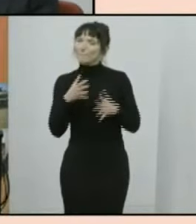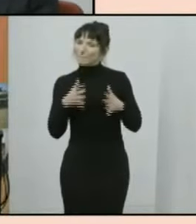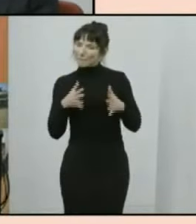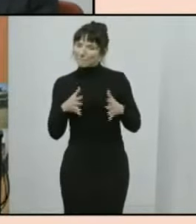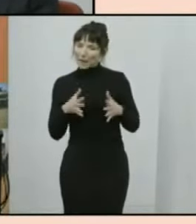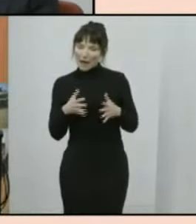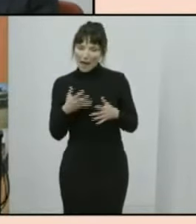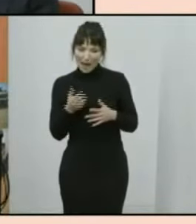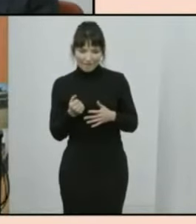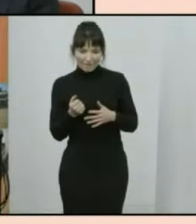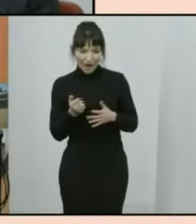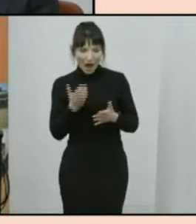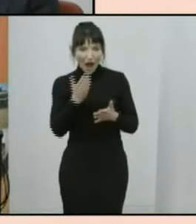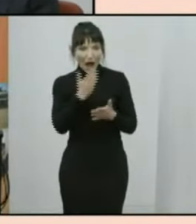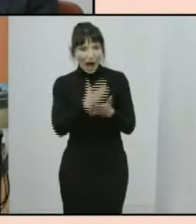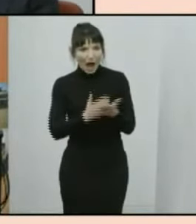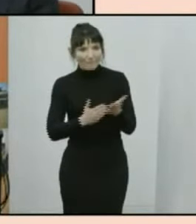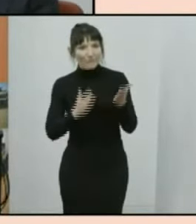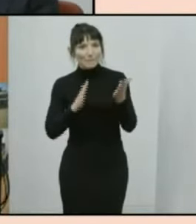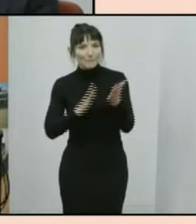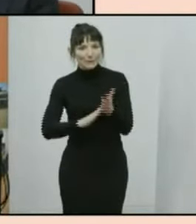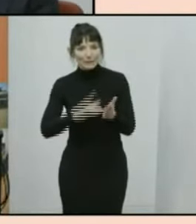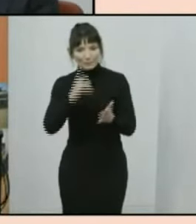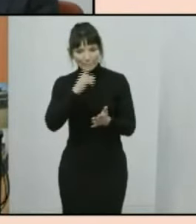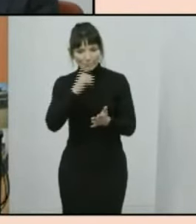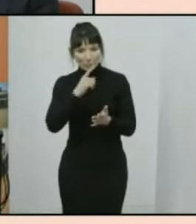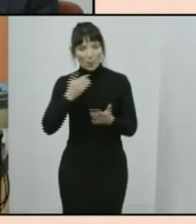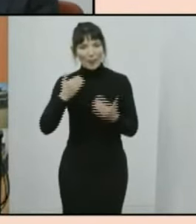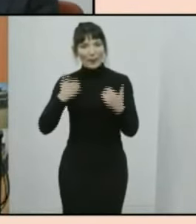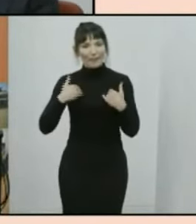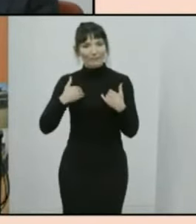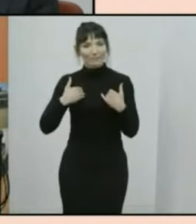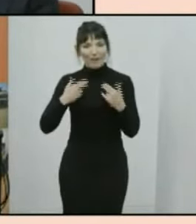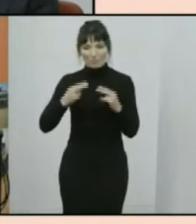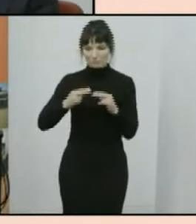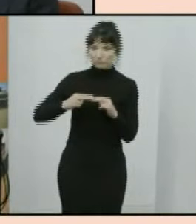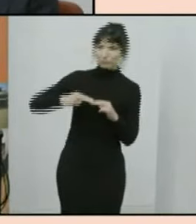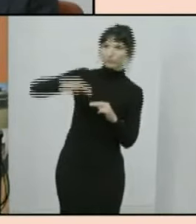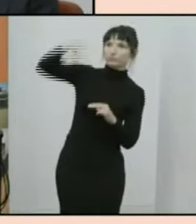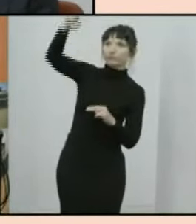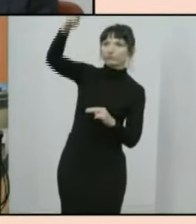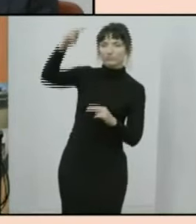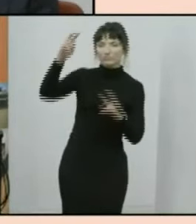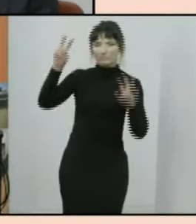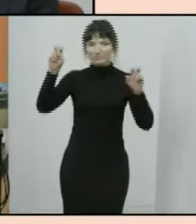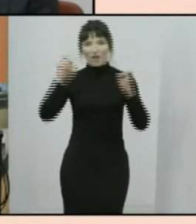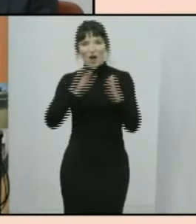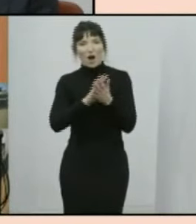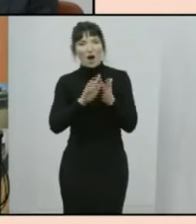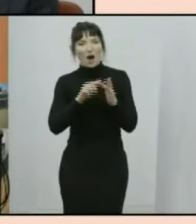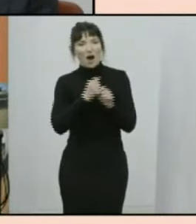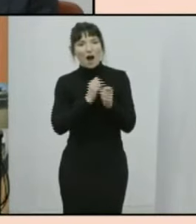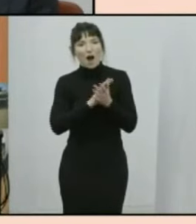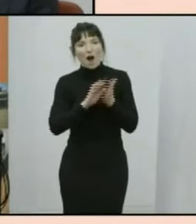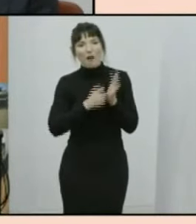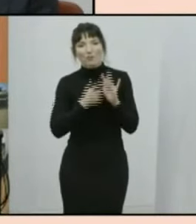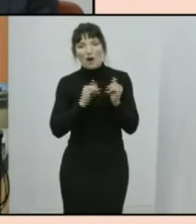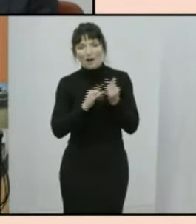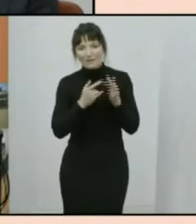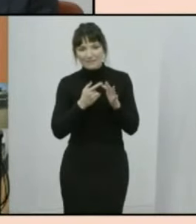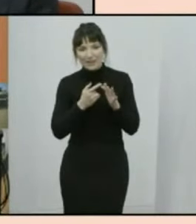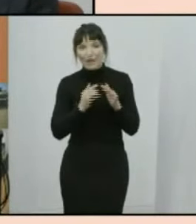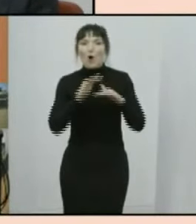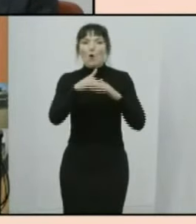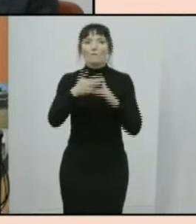there's now half a million of us living in high-rise flats higher than nine stories that wasn't something i